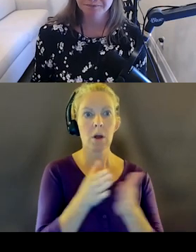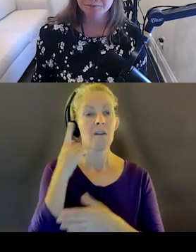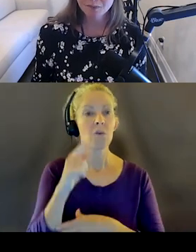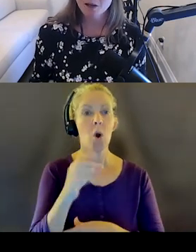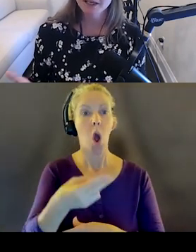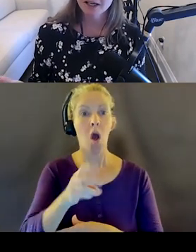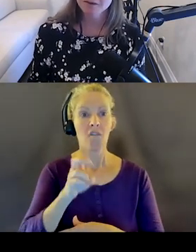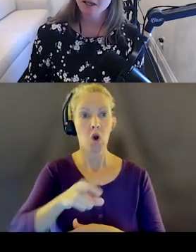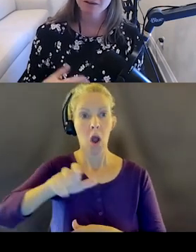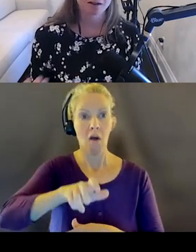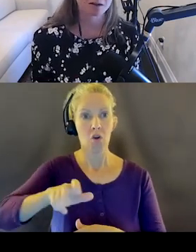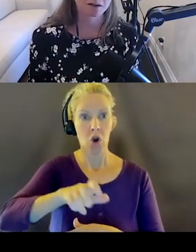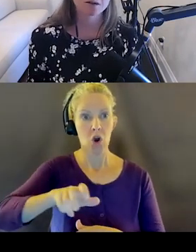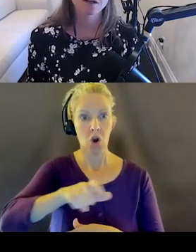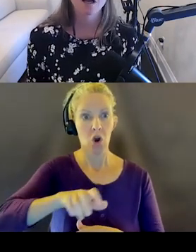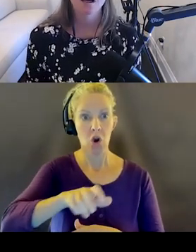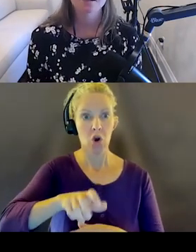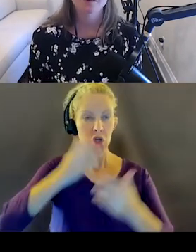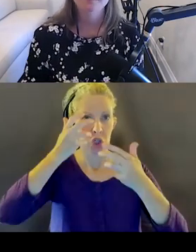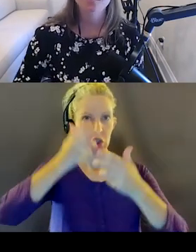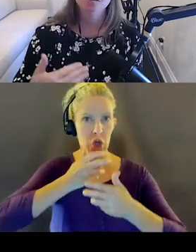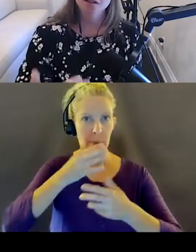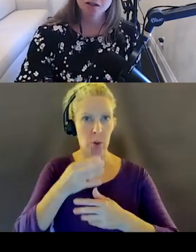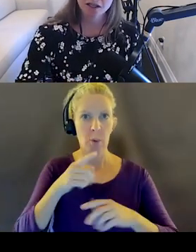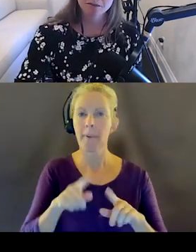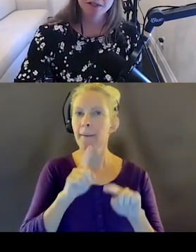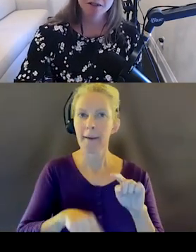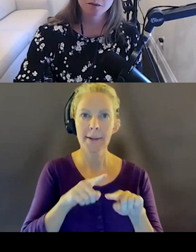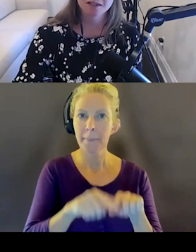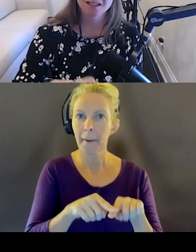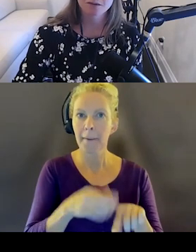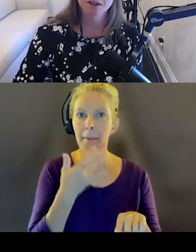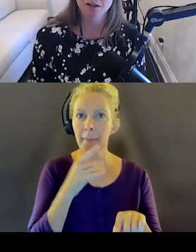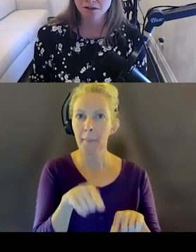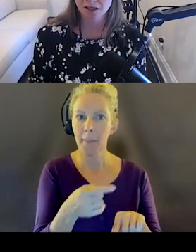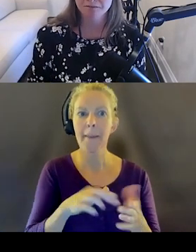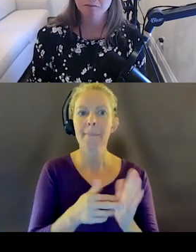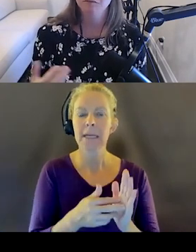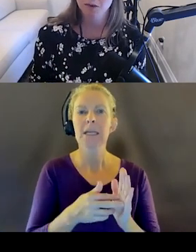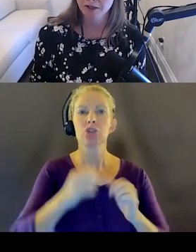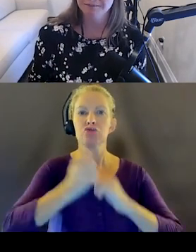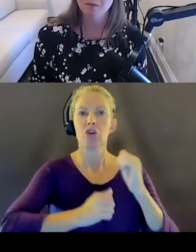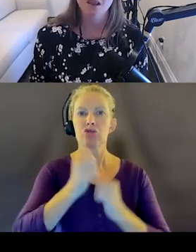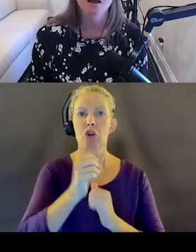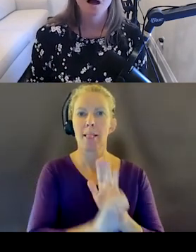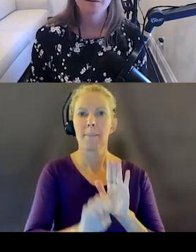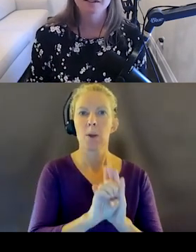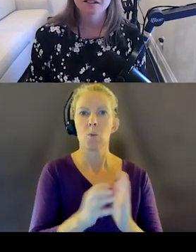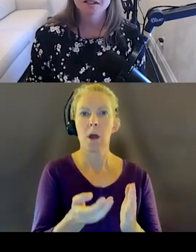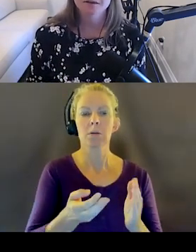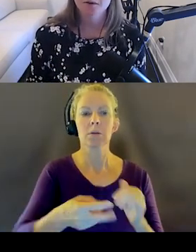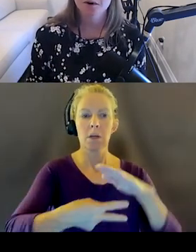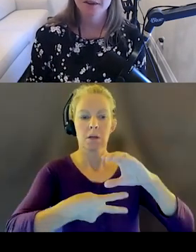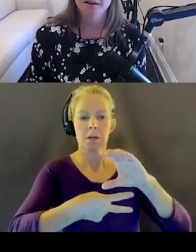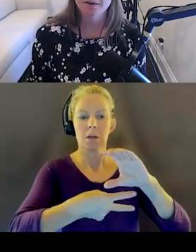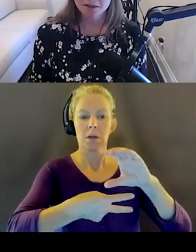dark blue. But again, we can't rely on color alone. So we have a structural element here, which is a double underline. Great. In